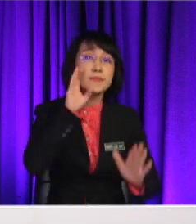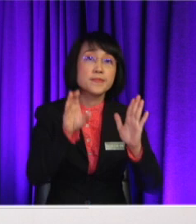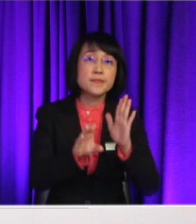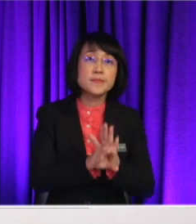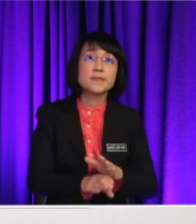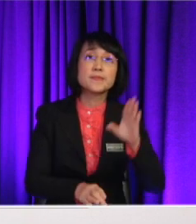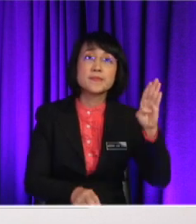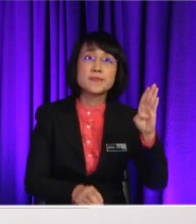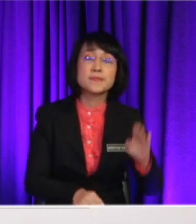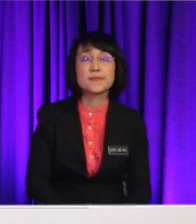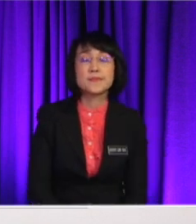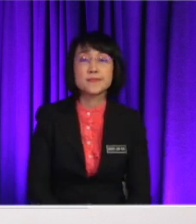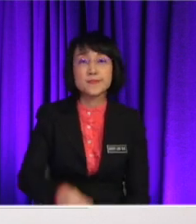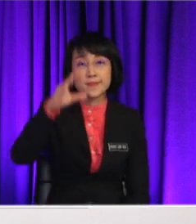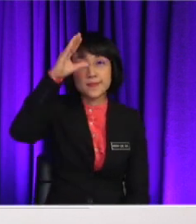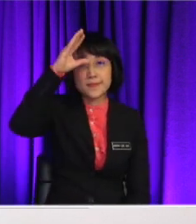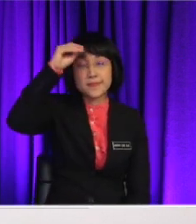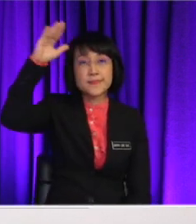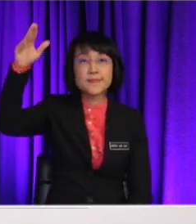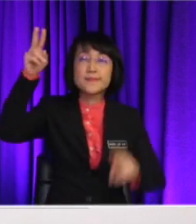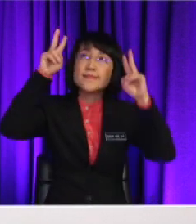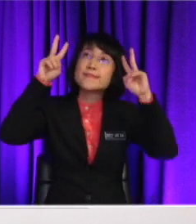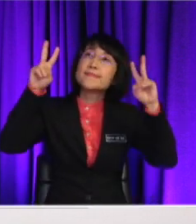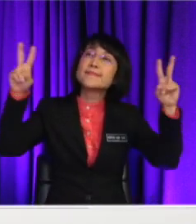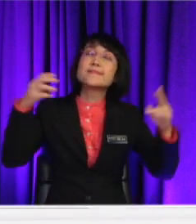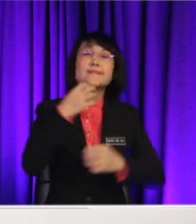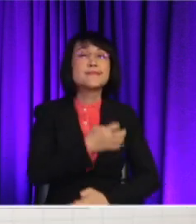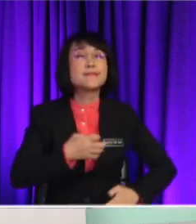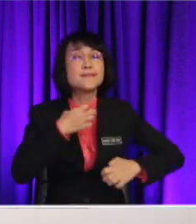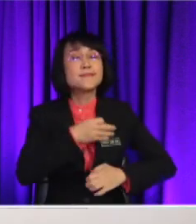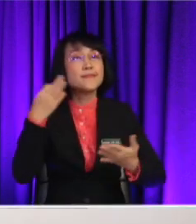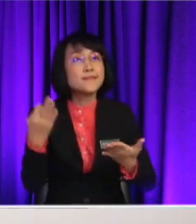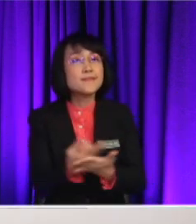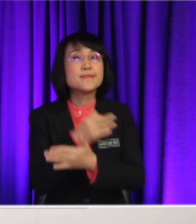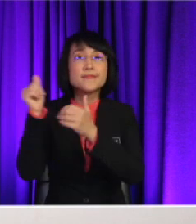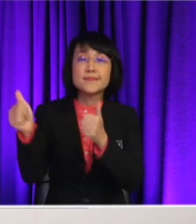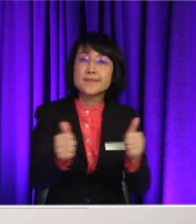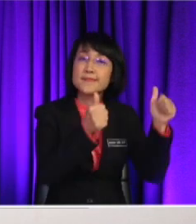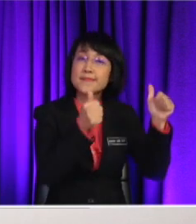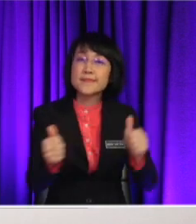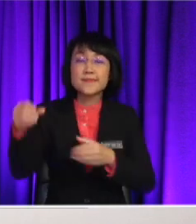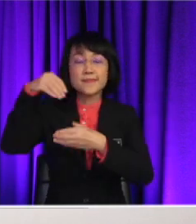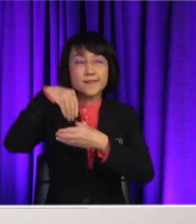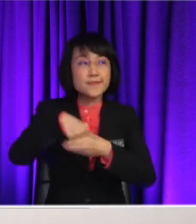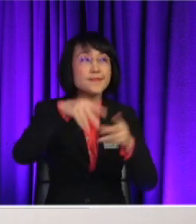the man is relaxing and enjoy the refreshing air in such a rural area So, what do you think, Eileen?